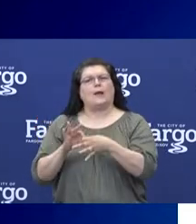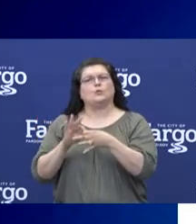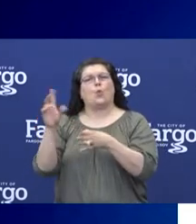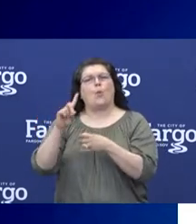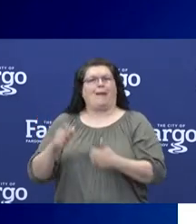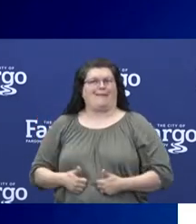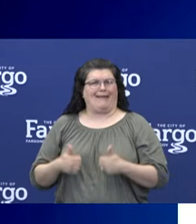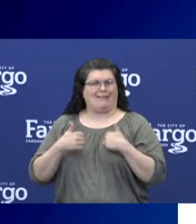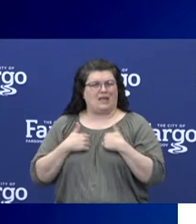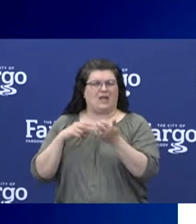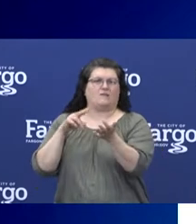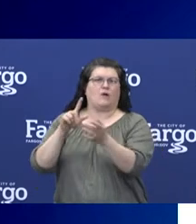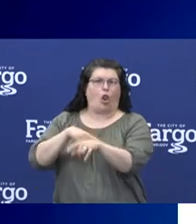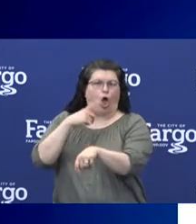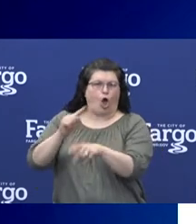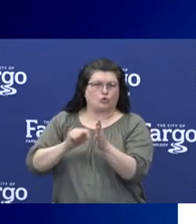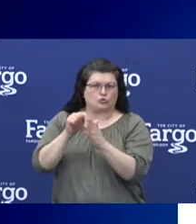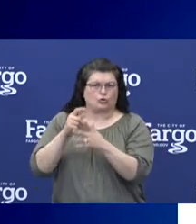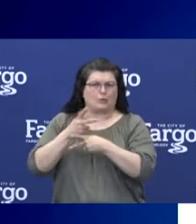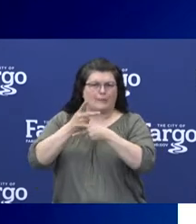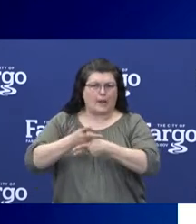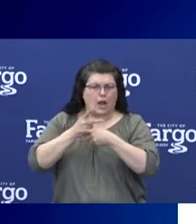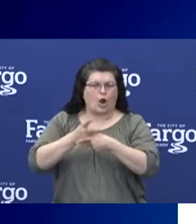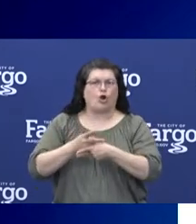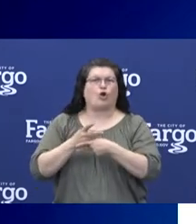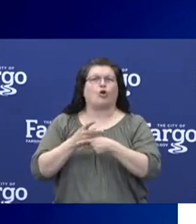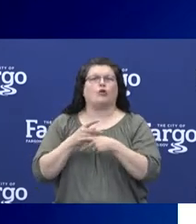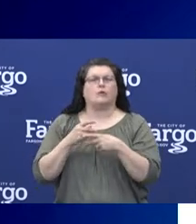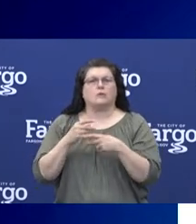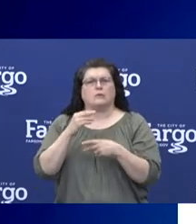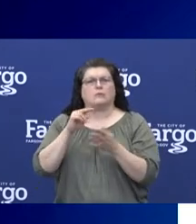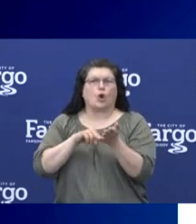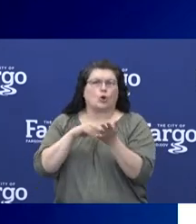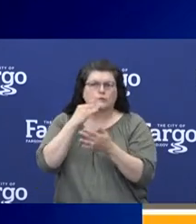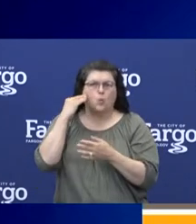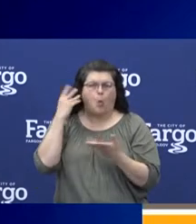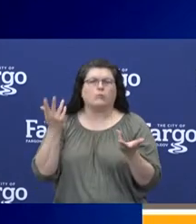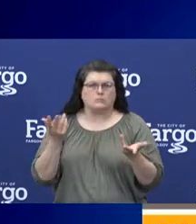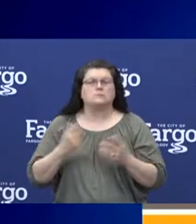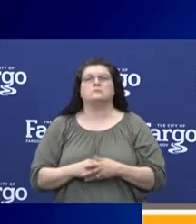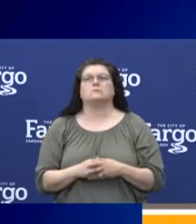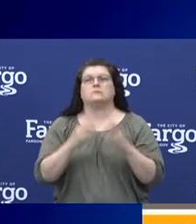settings, particularly long-term care facilities. And next slide, please.